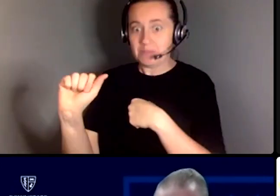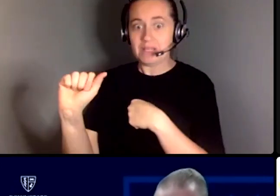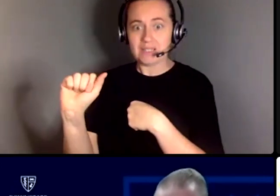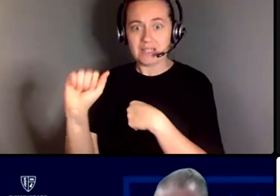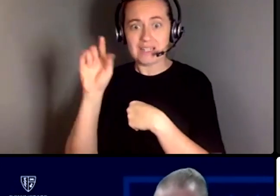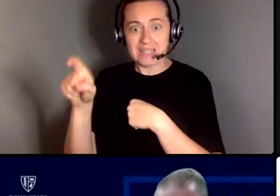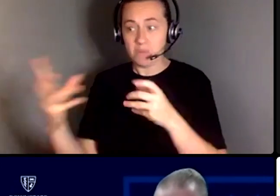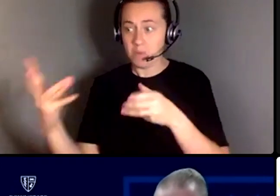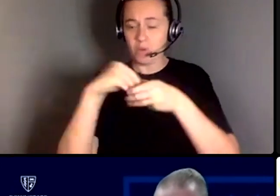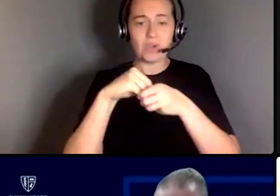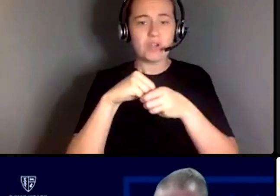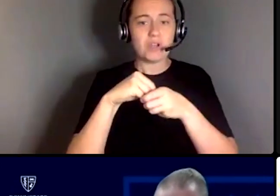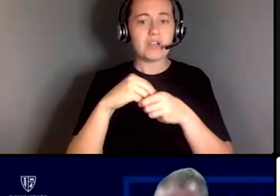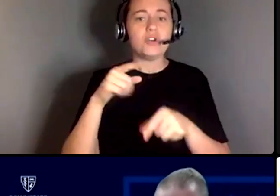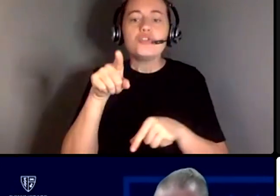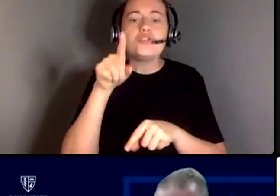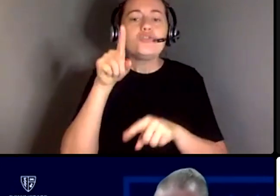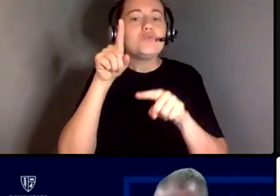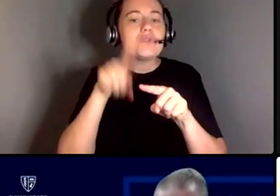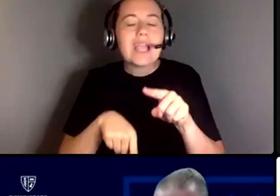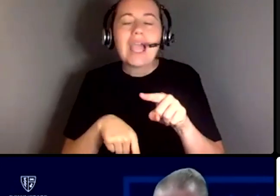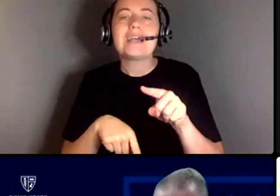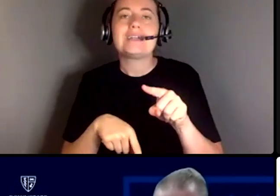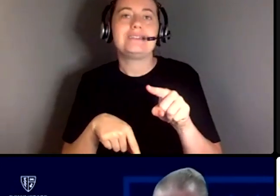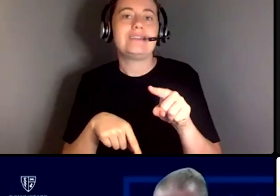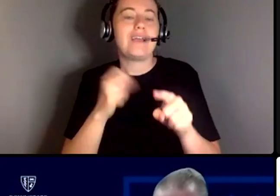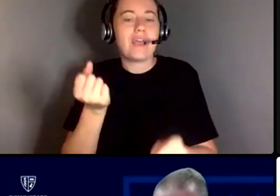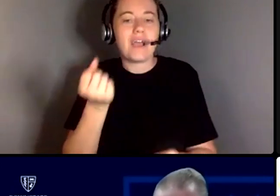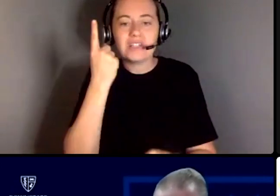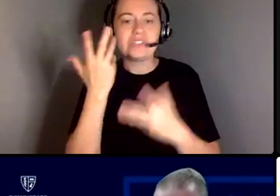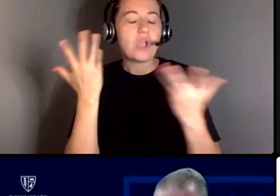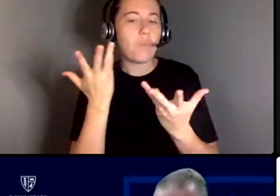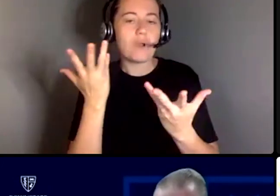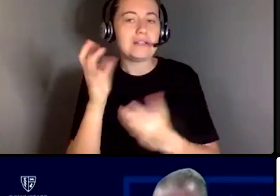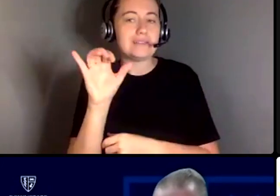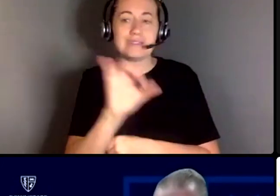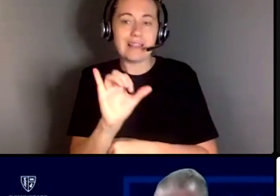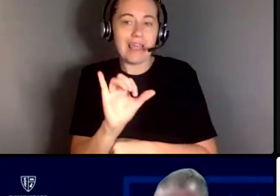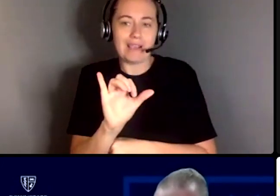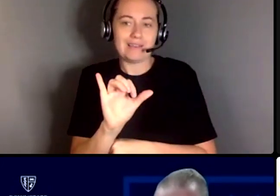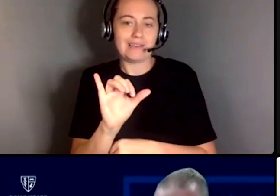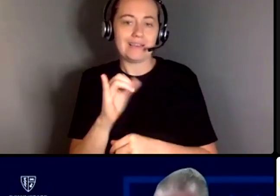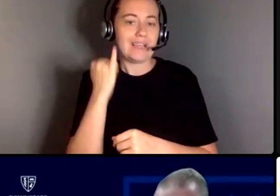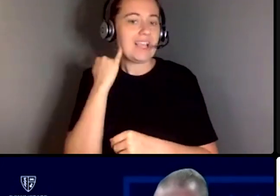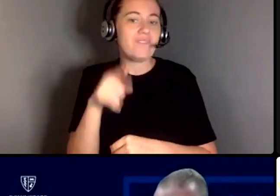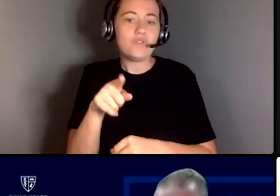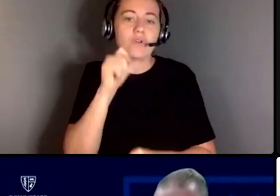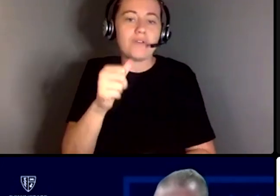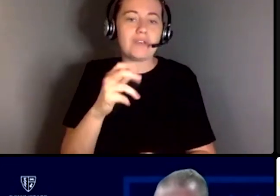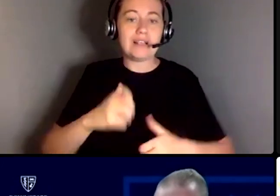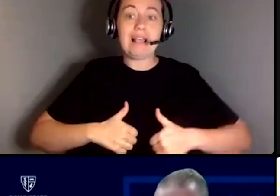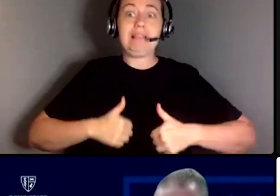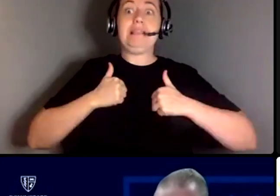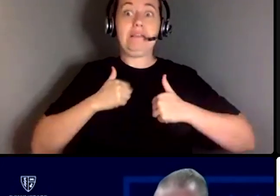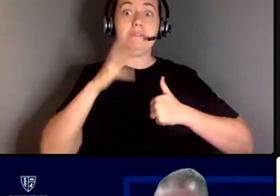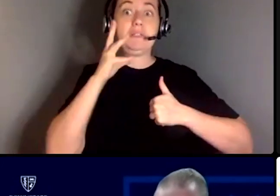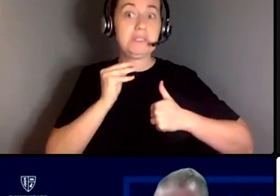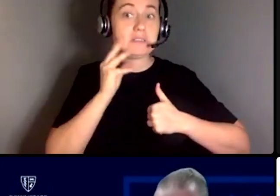say enough. You cannot understand what it's like if you have not lived it. so